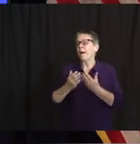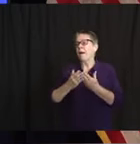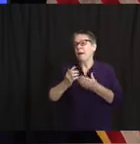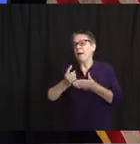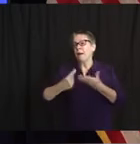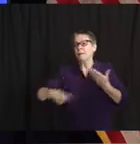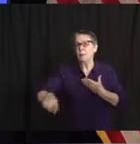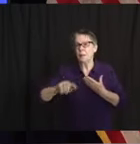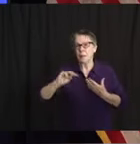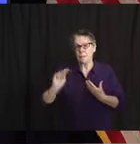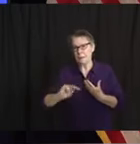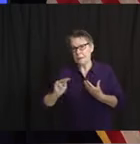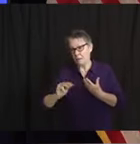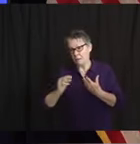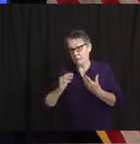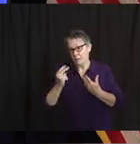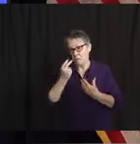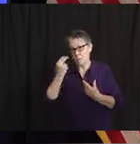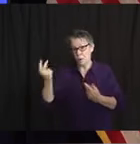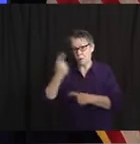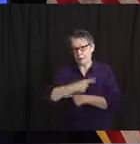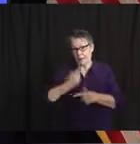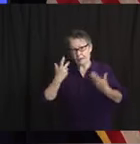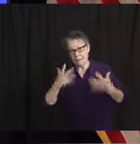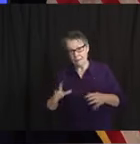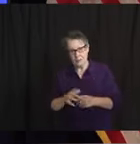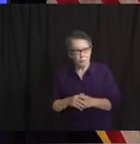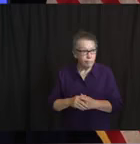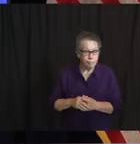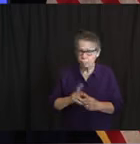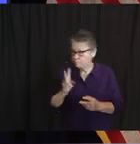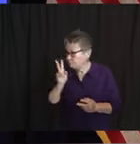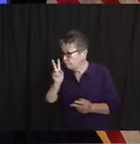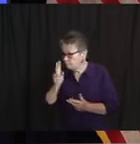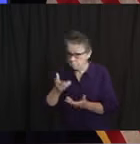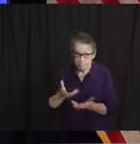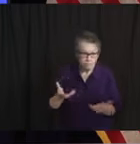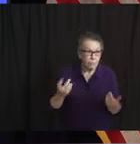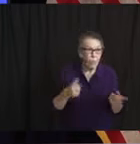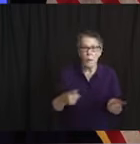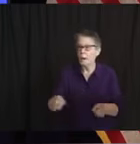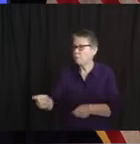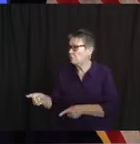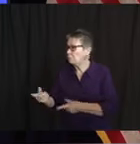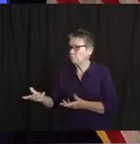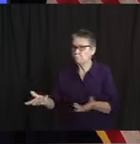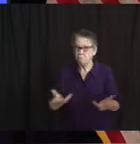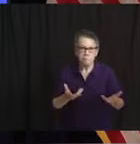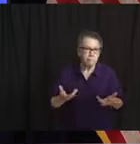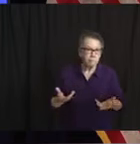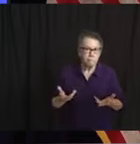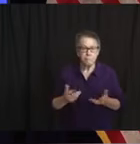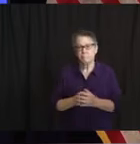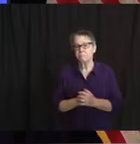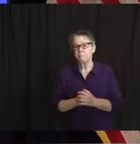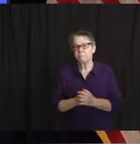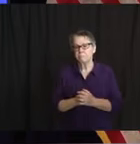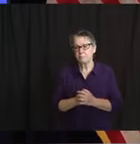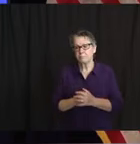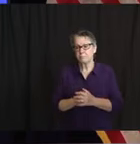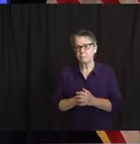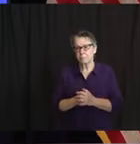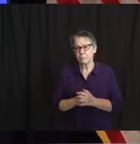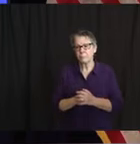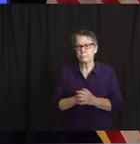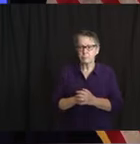that we're going to lay out. A lot of this continues to be out of doors, so outside stuff. Not exclusively, but a lot of it